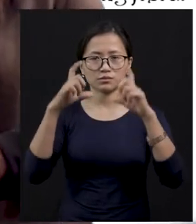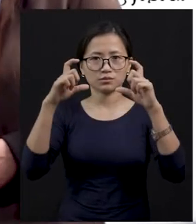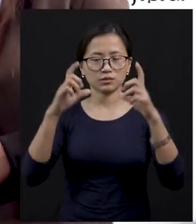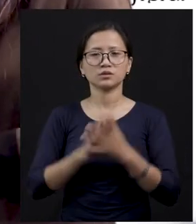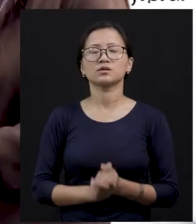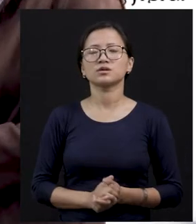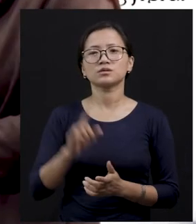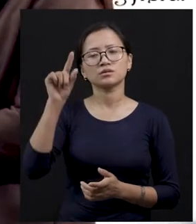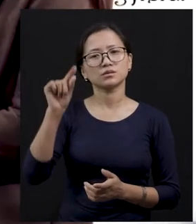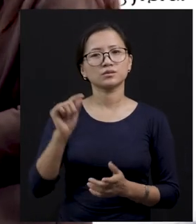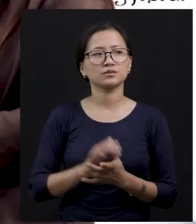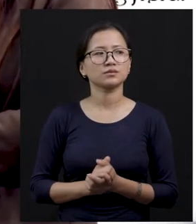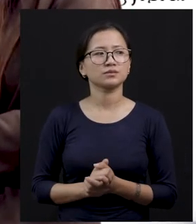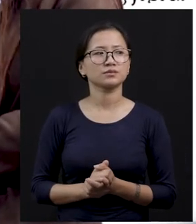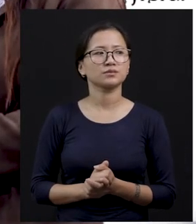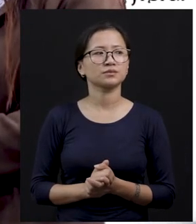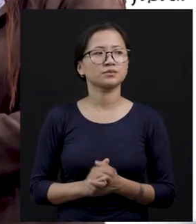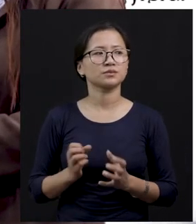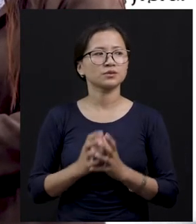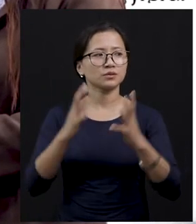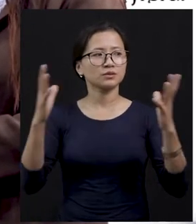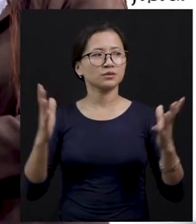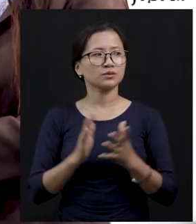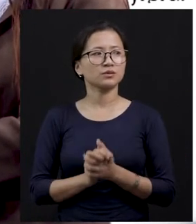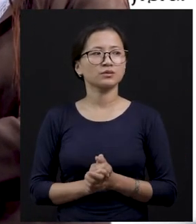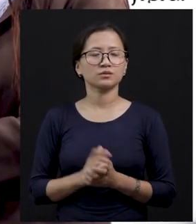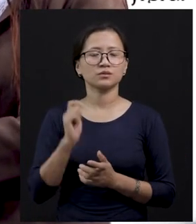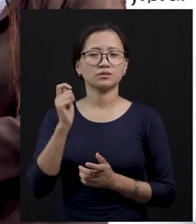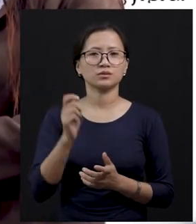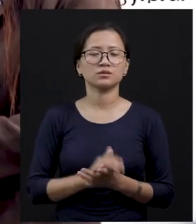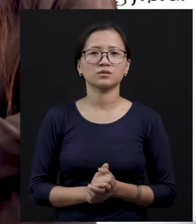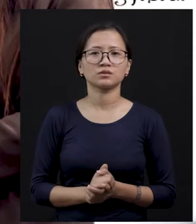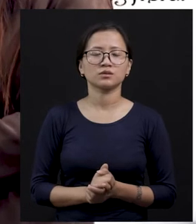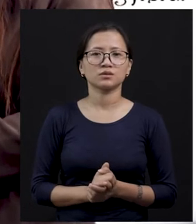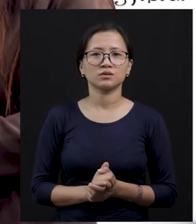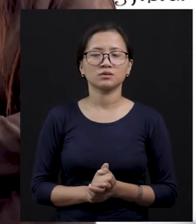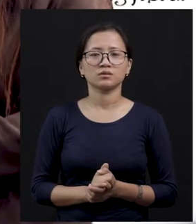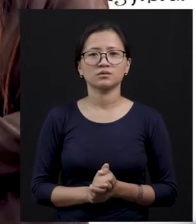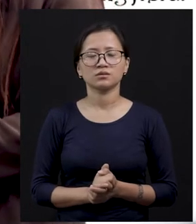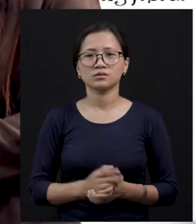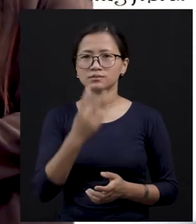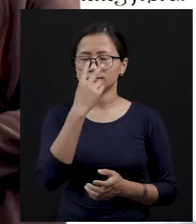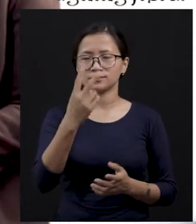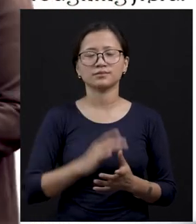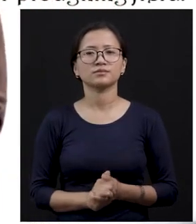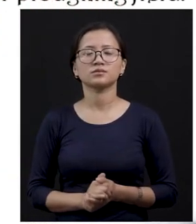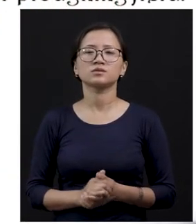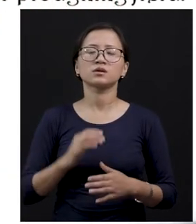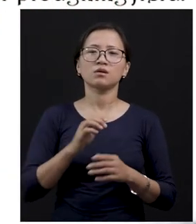are doing so many works. Right? So, let us see.